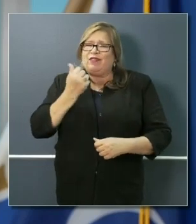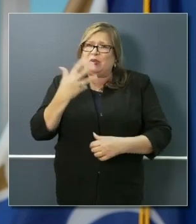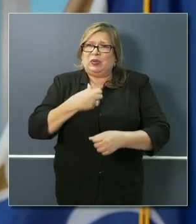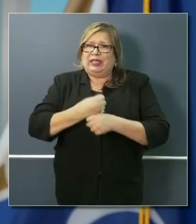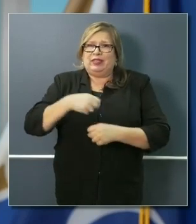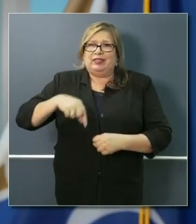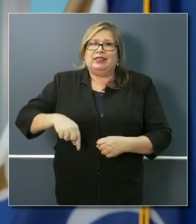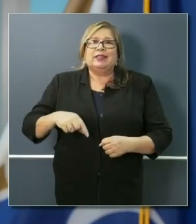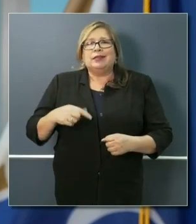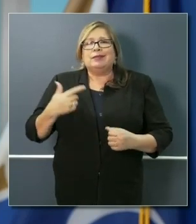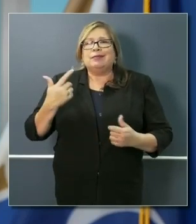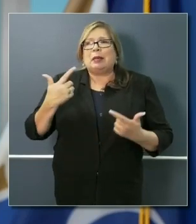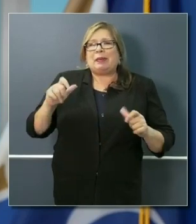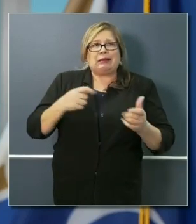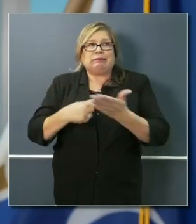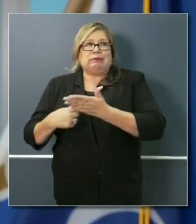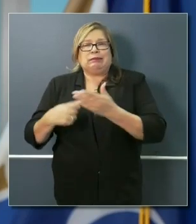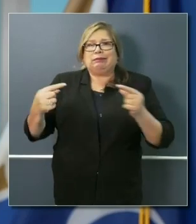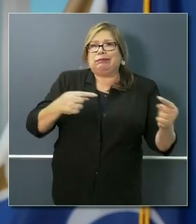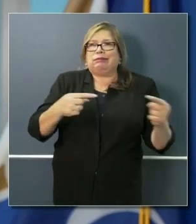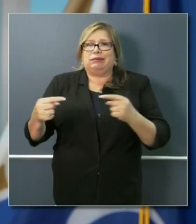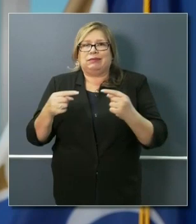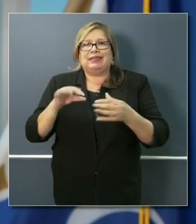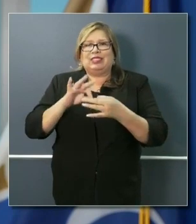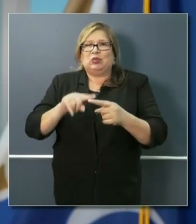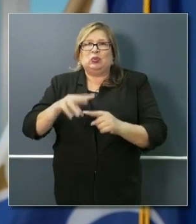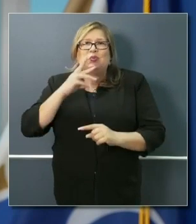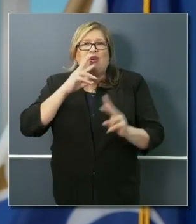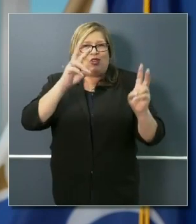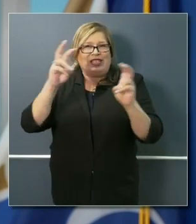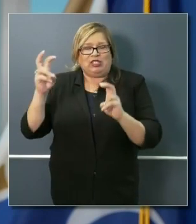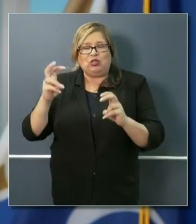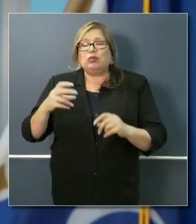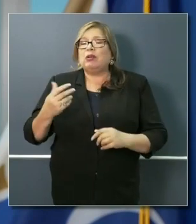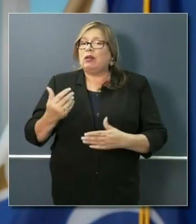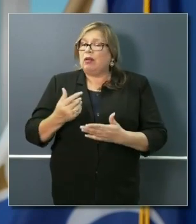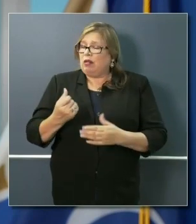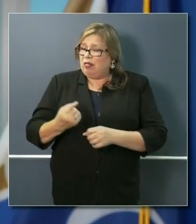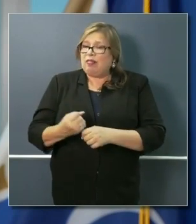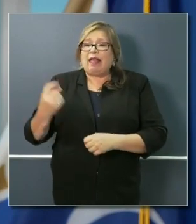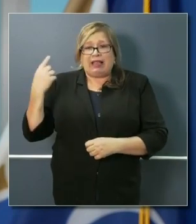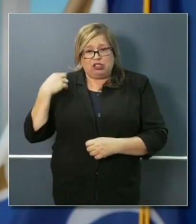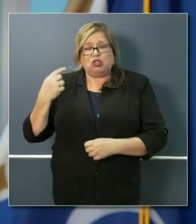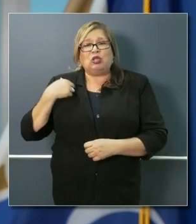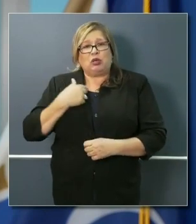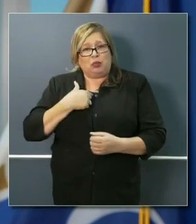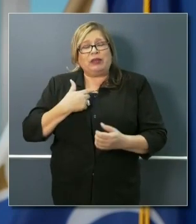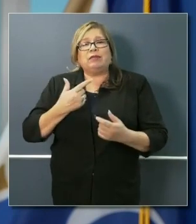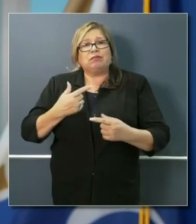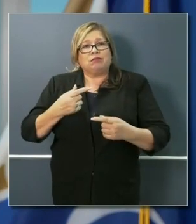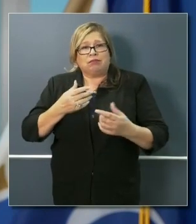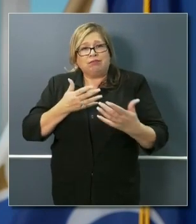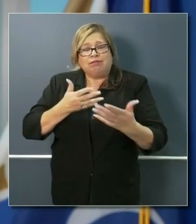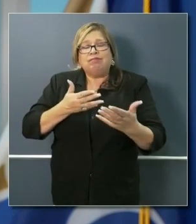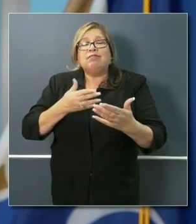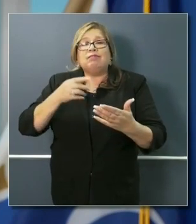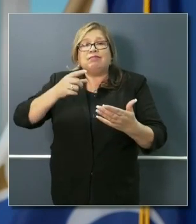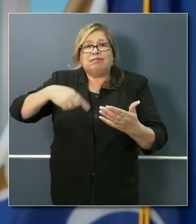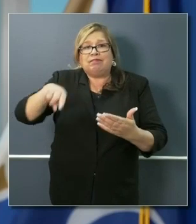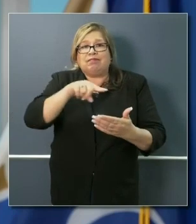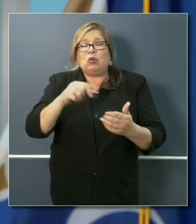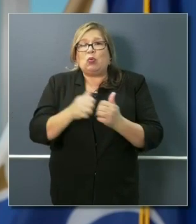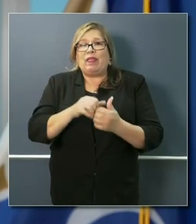Very controversial. We were very proud that we were able to meet that moment last year. And those same advocates have made it crystal clear, not just to you,